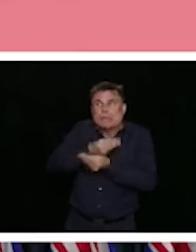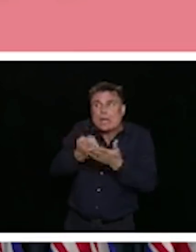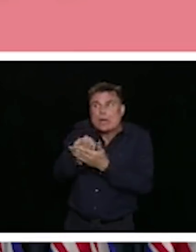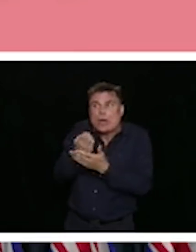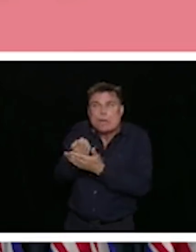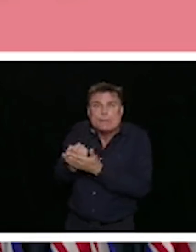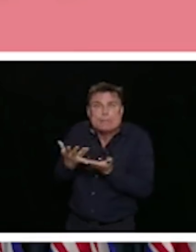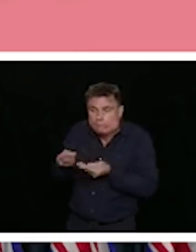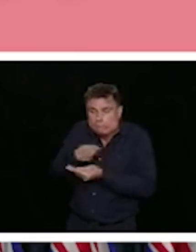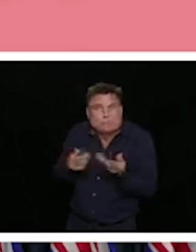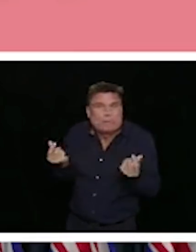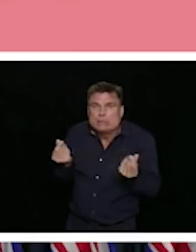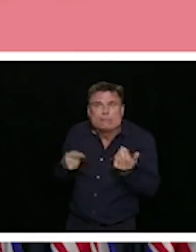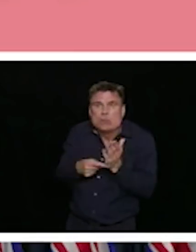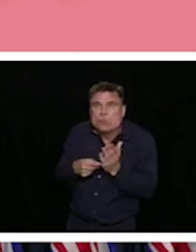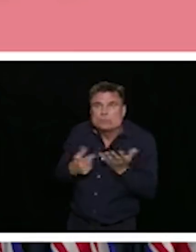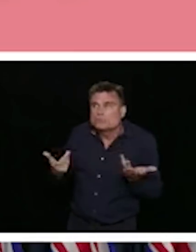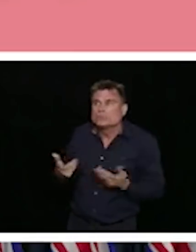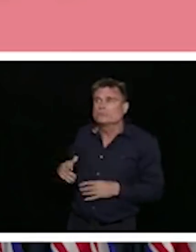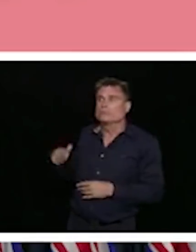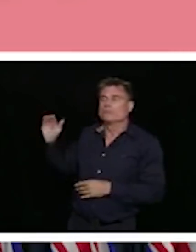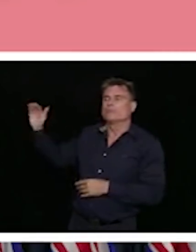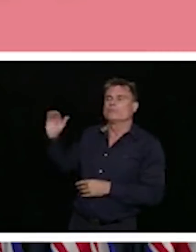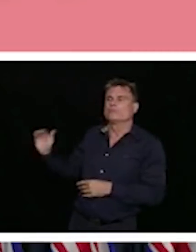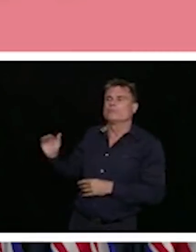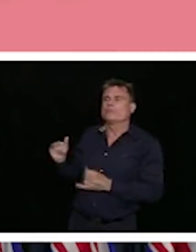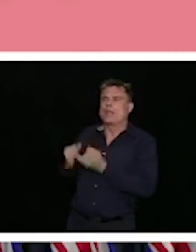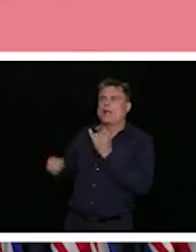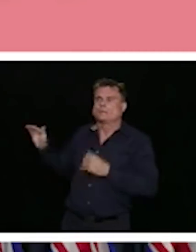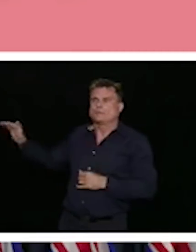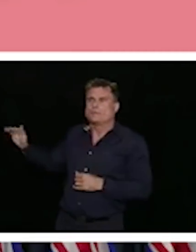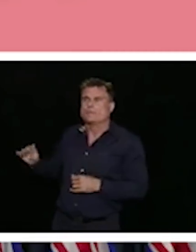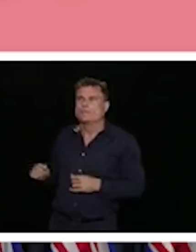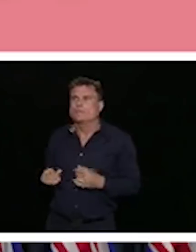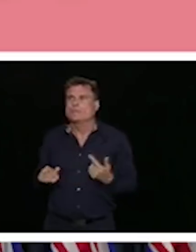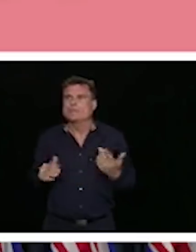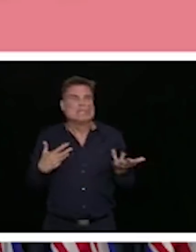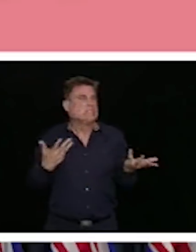a health condition associated with risk for severe COVID illness as well.